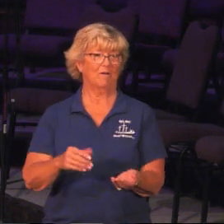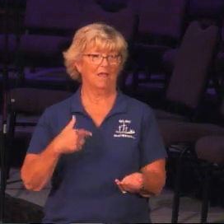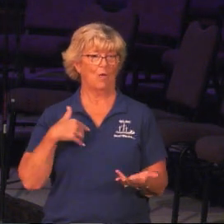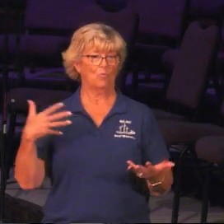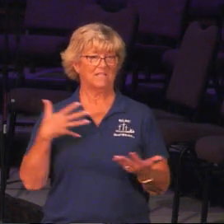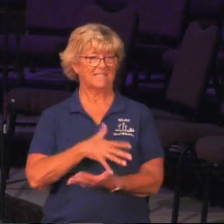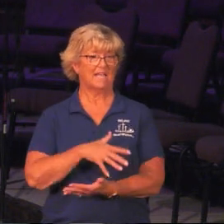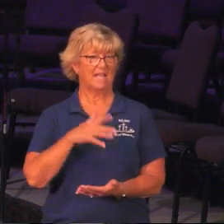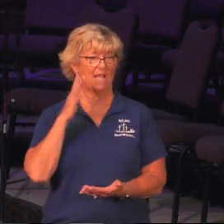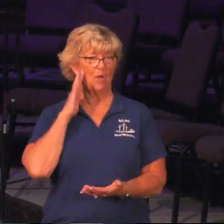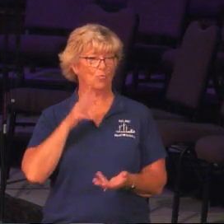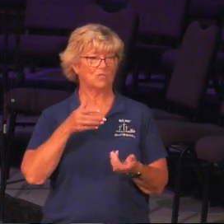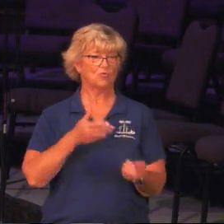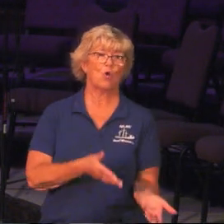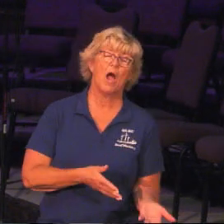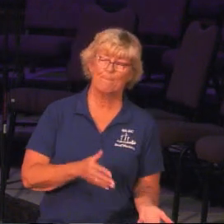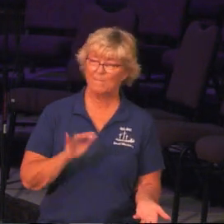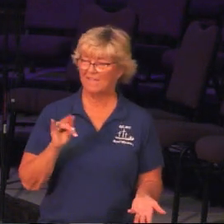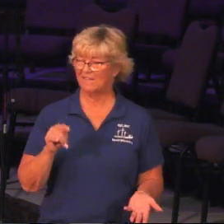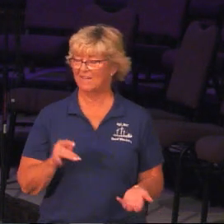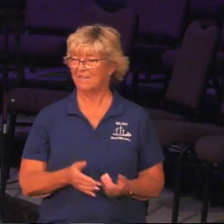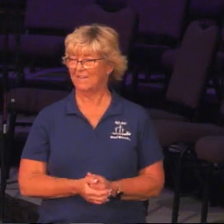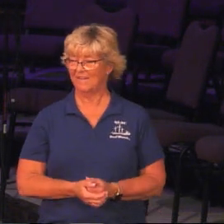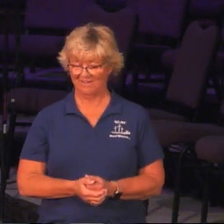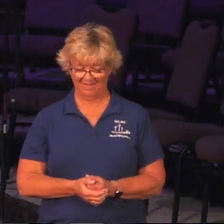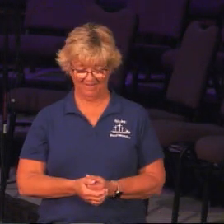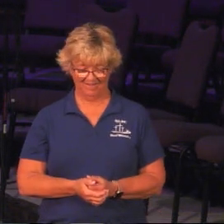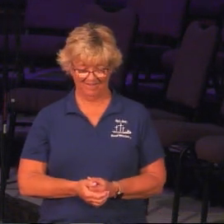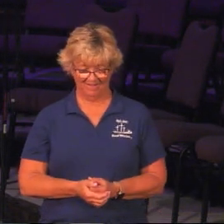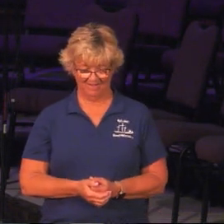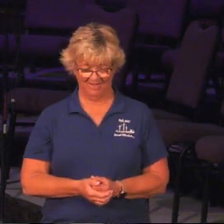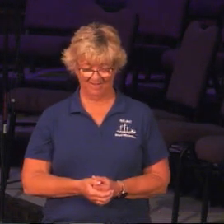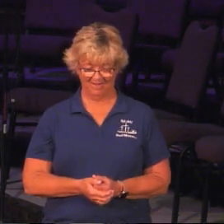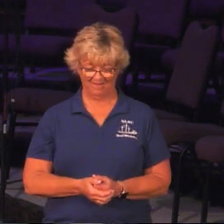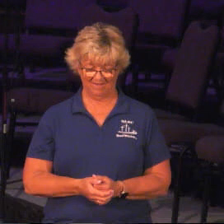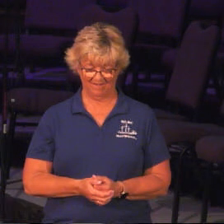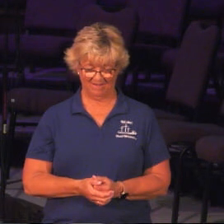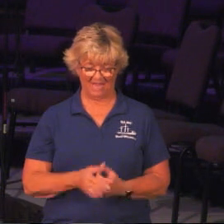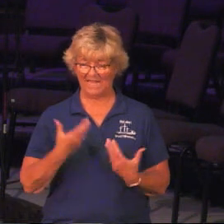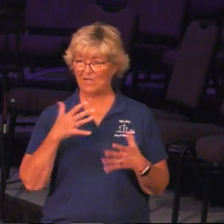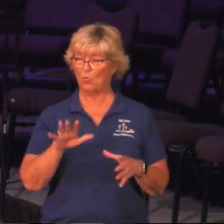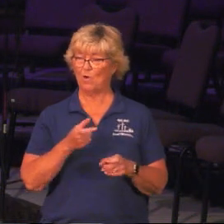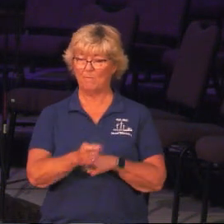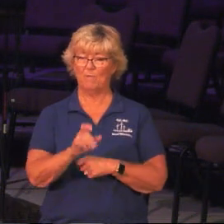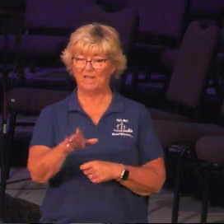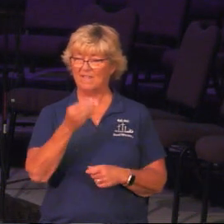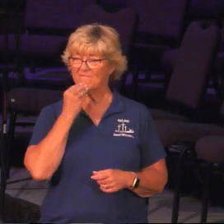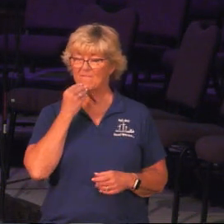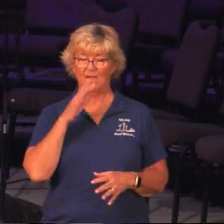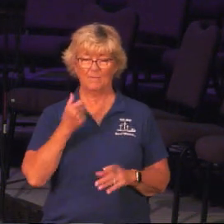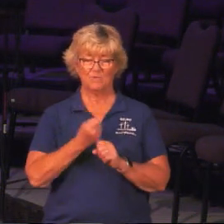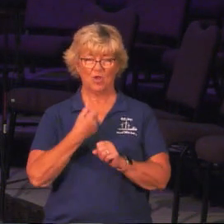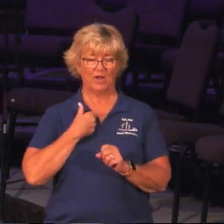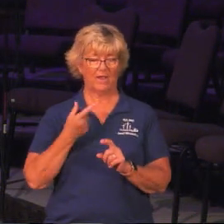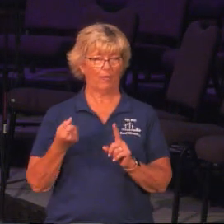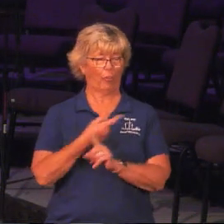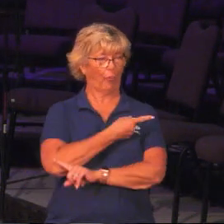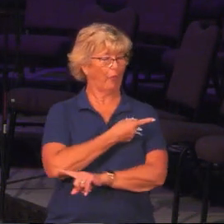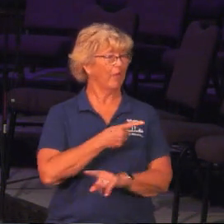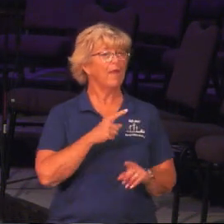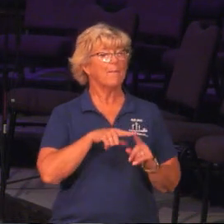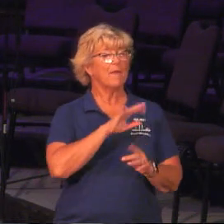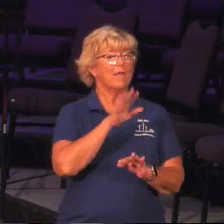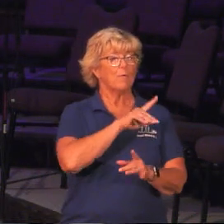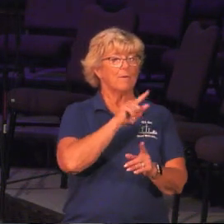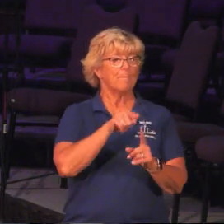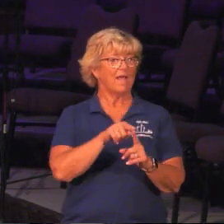scared to death I was going to drop one, you know, and keep that kid from eating. But anyway, I digress there. So they take us back to